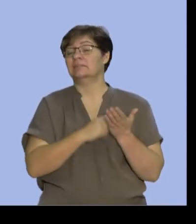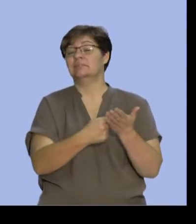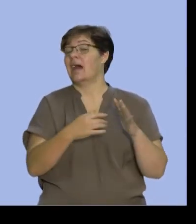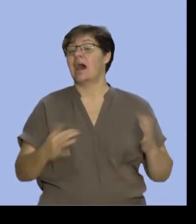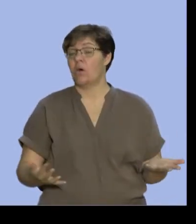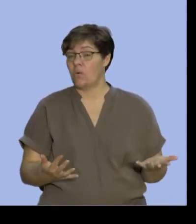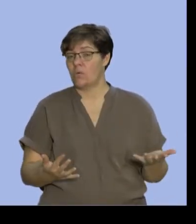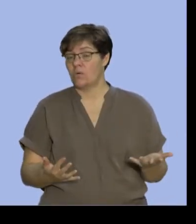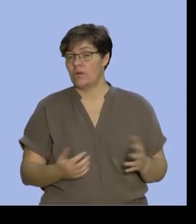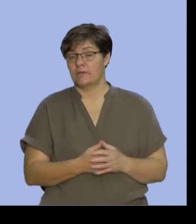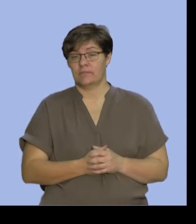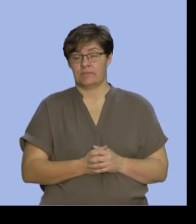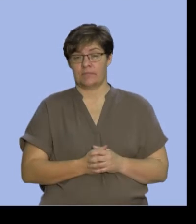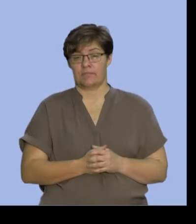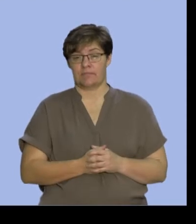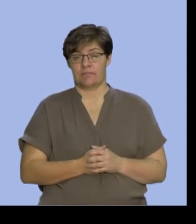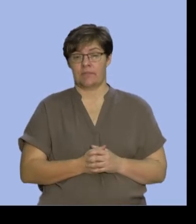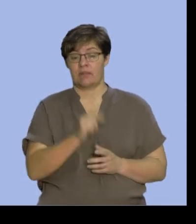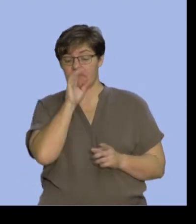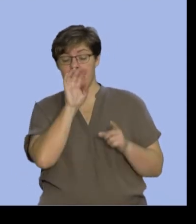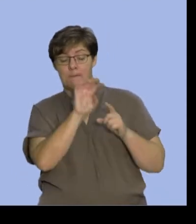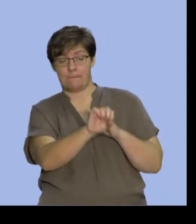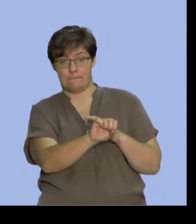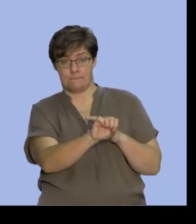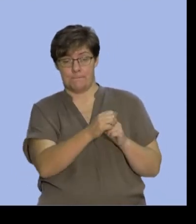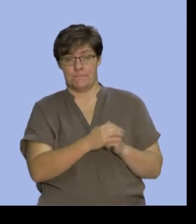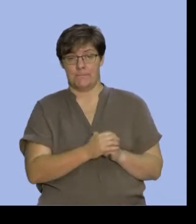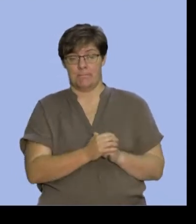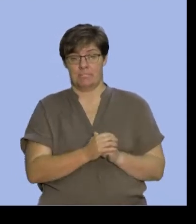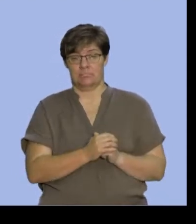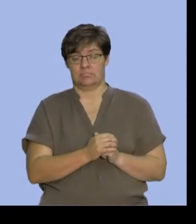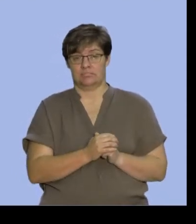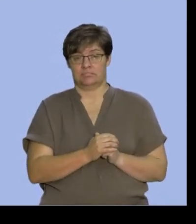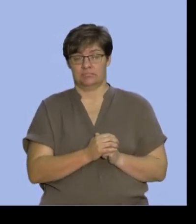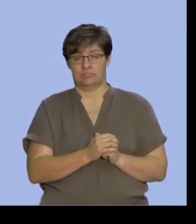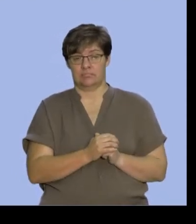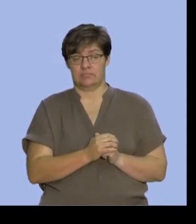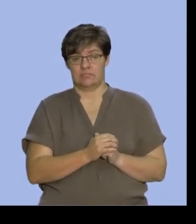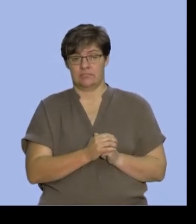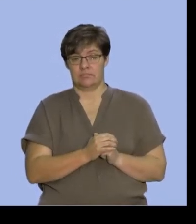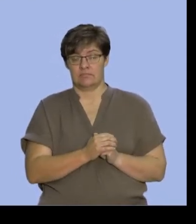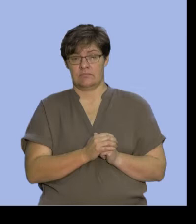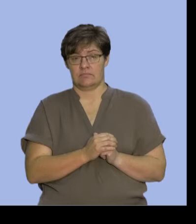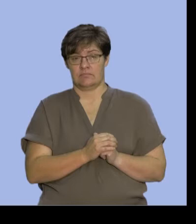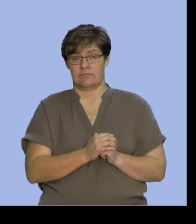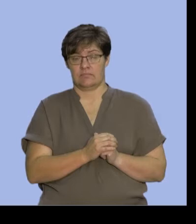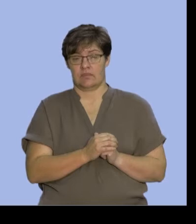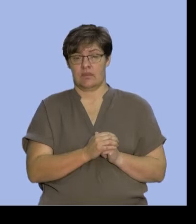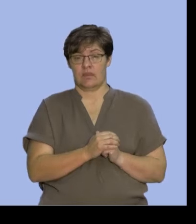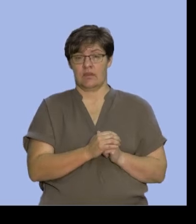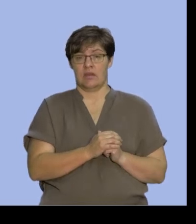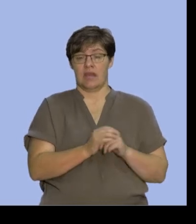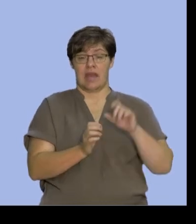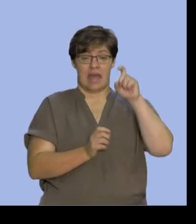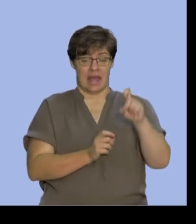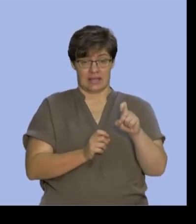summarize it as follows. We can recognize that there is an element in the intersection between X, Y,